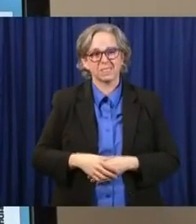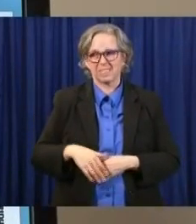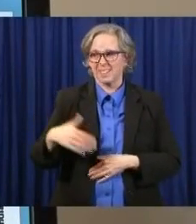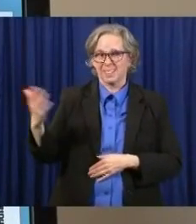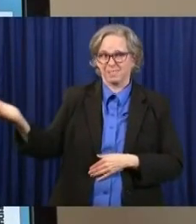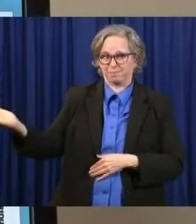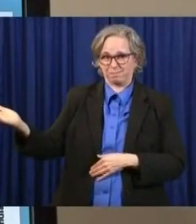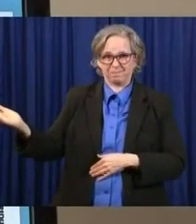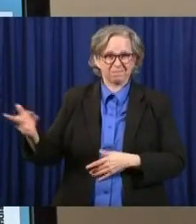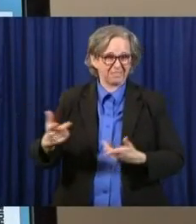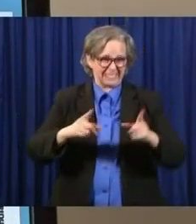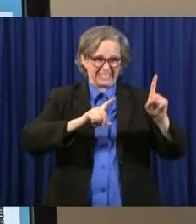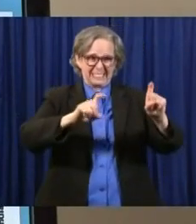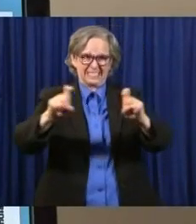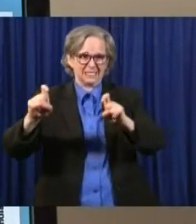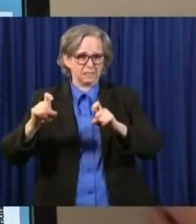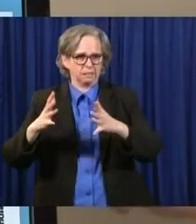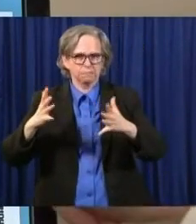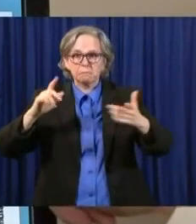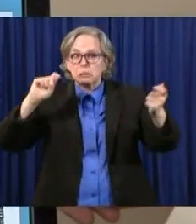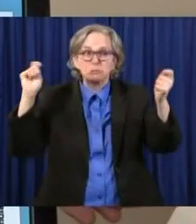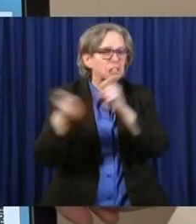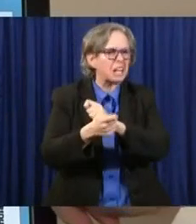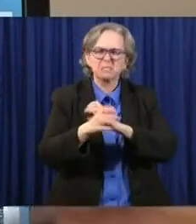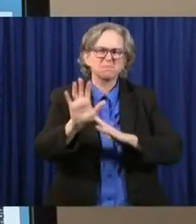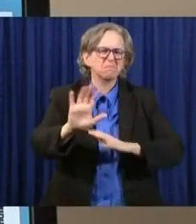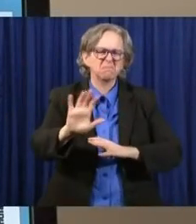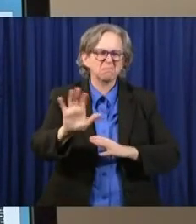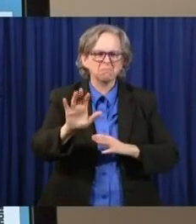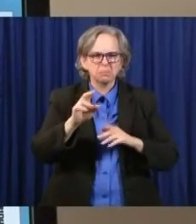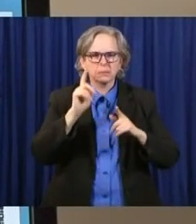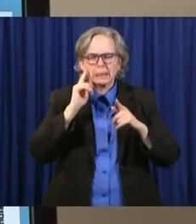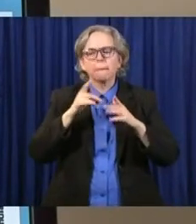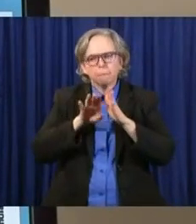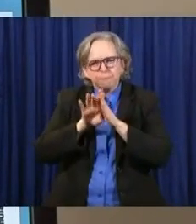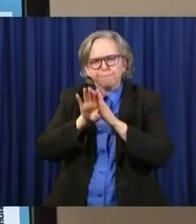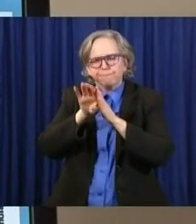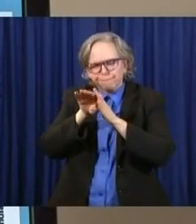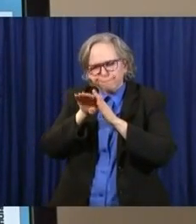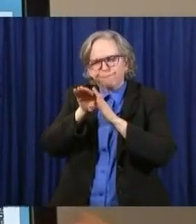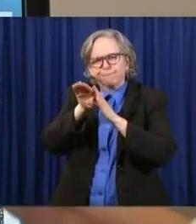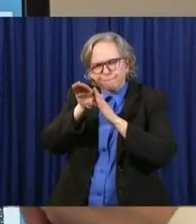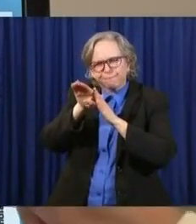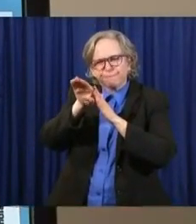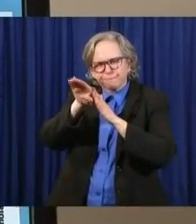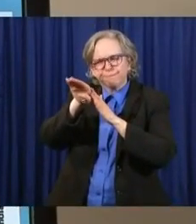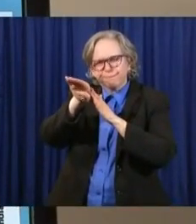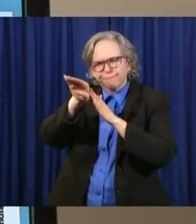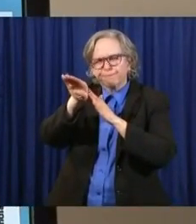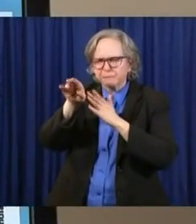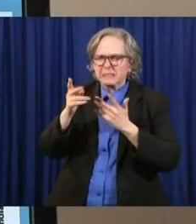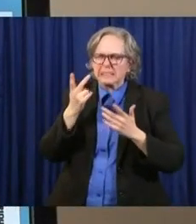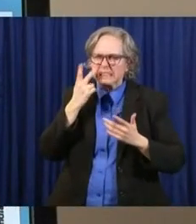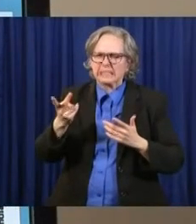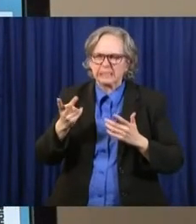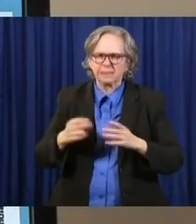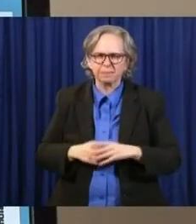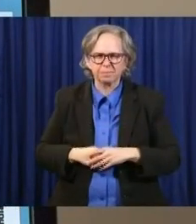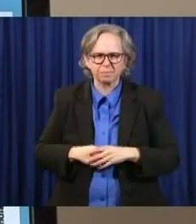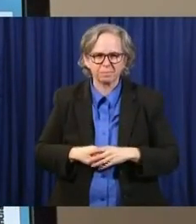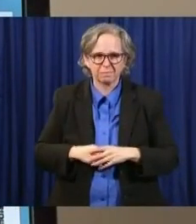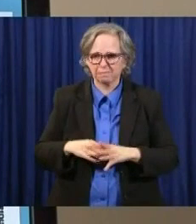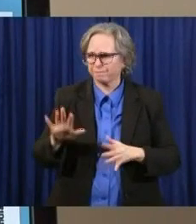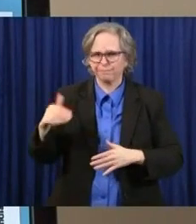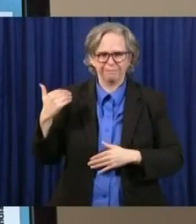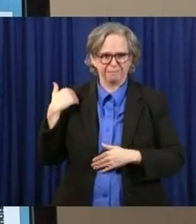a significant change. We're continuing to inch upward each day, our last day being May 4th. And we inched up